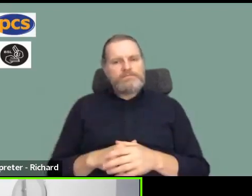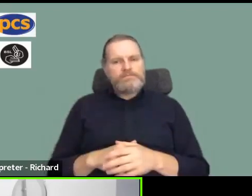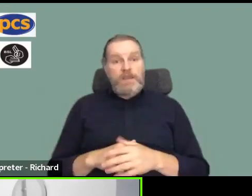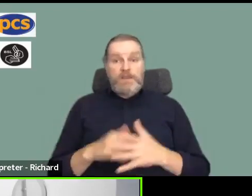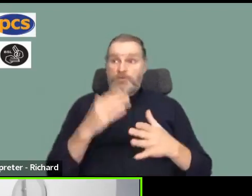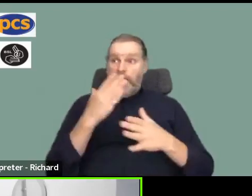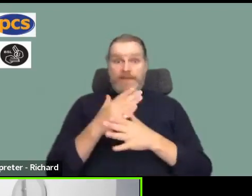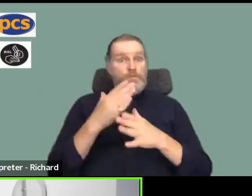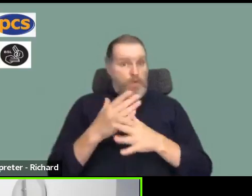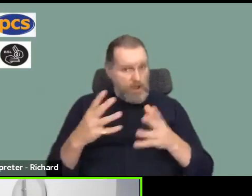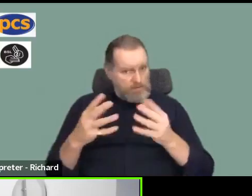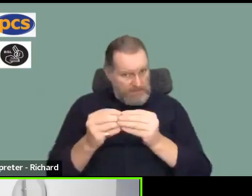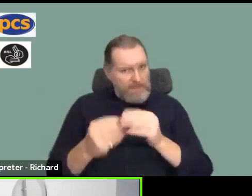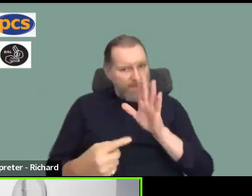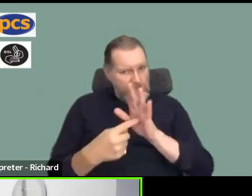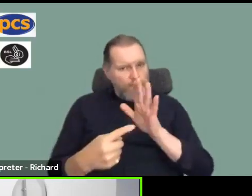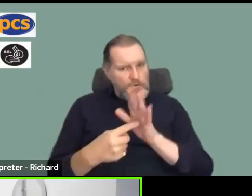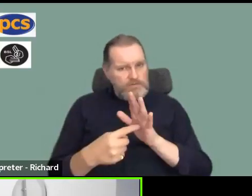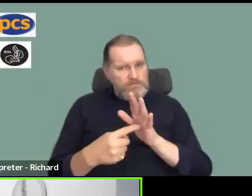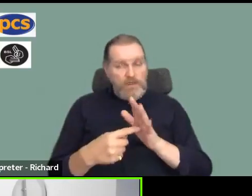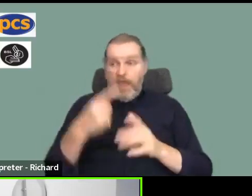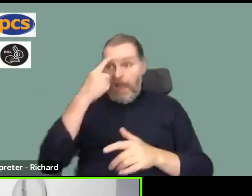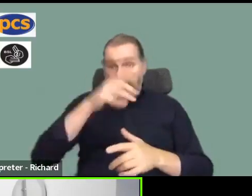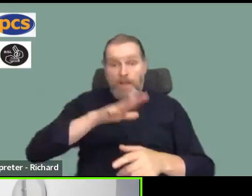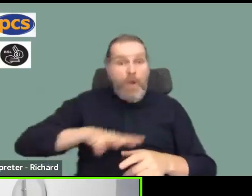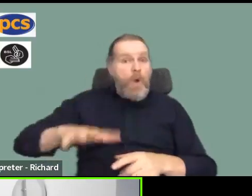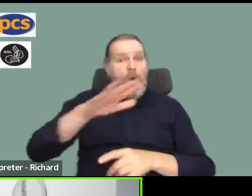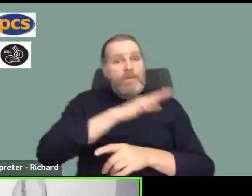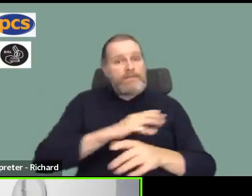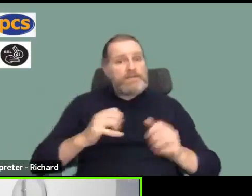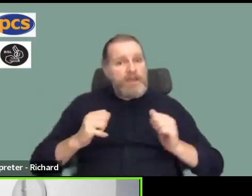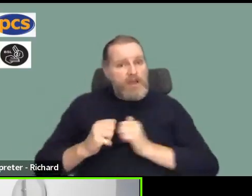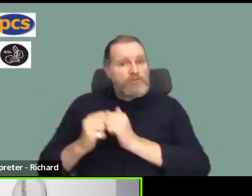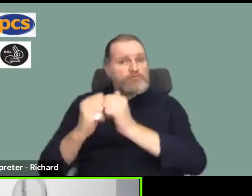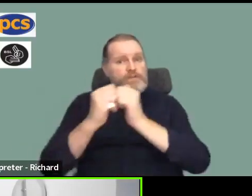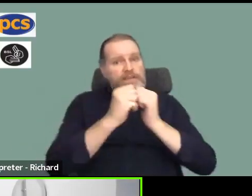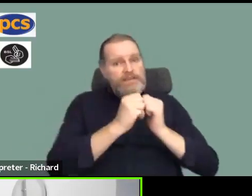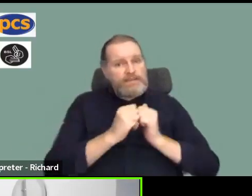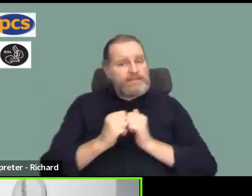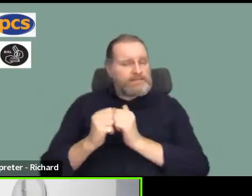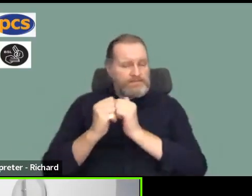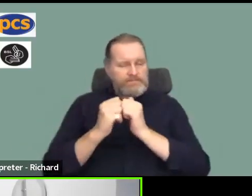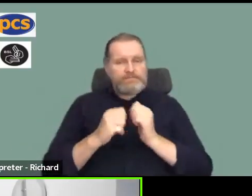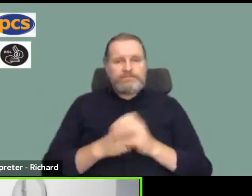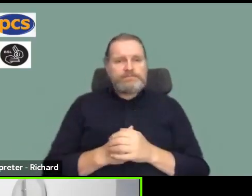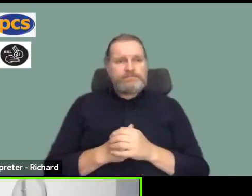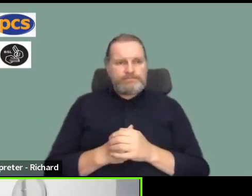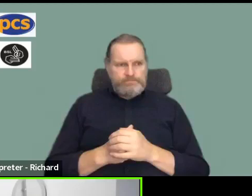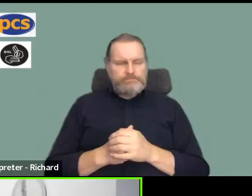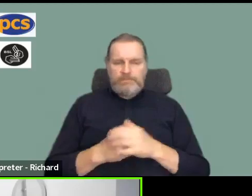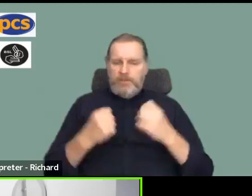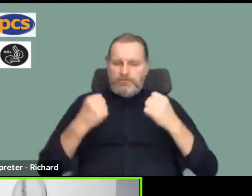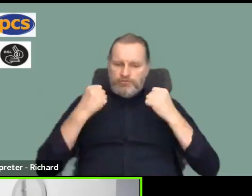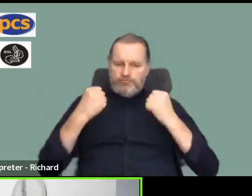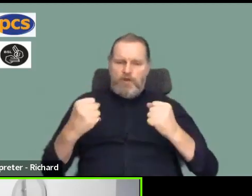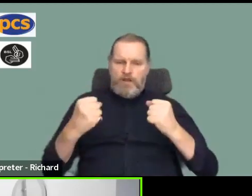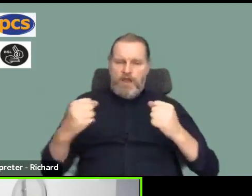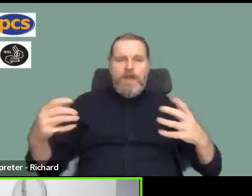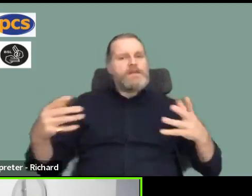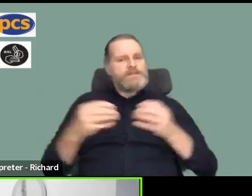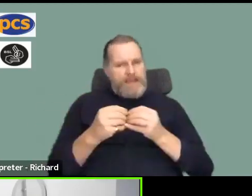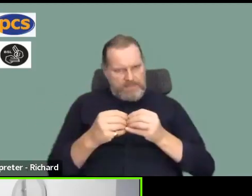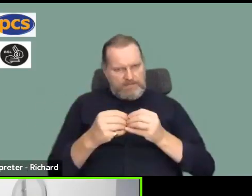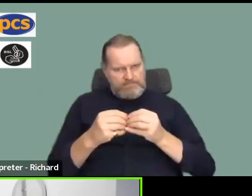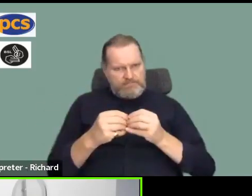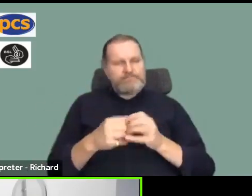on this because I think we can all agree whatever our views on some of the individual issues that we're stronger when we work together